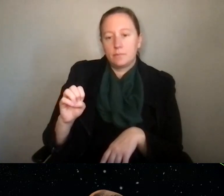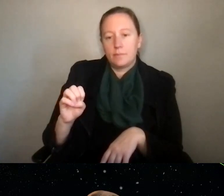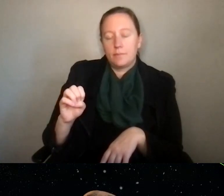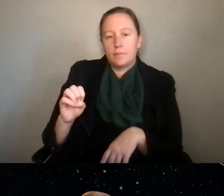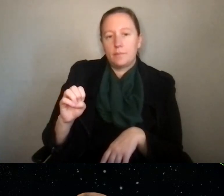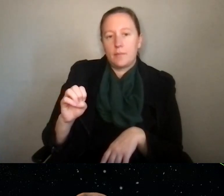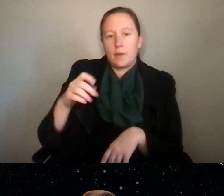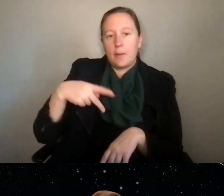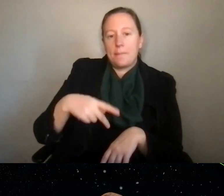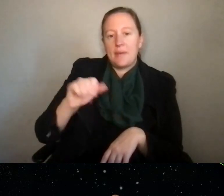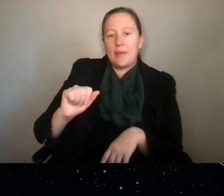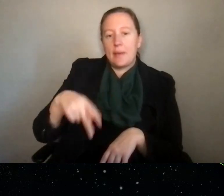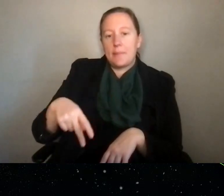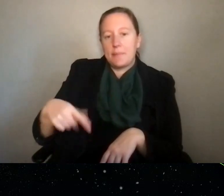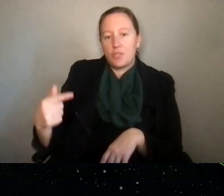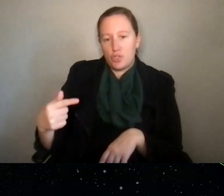Guide, PAPPG.